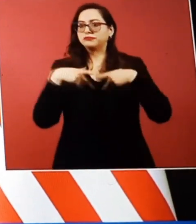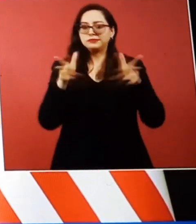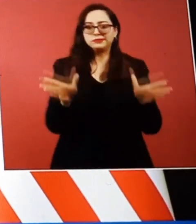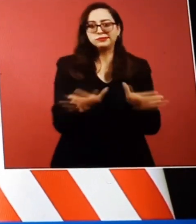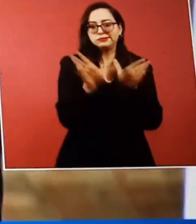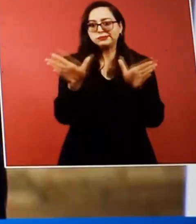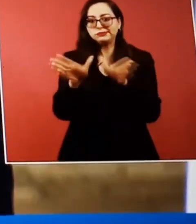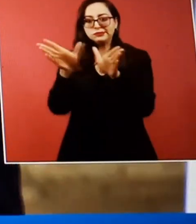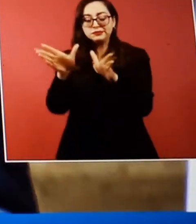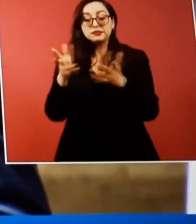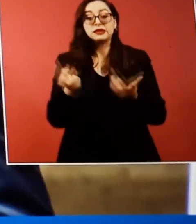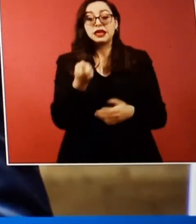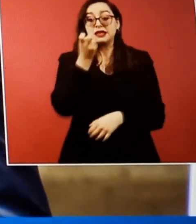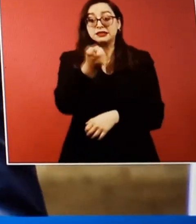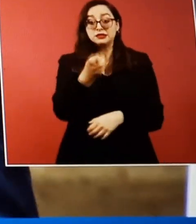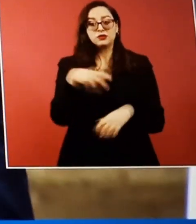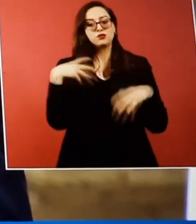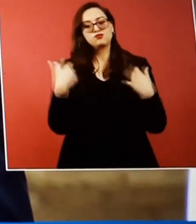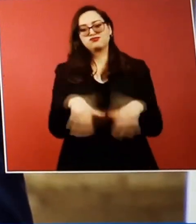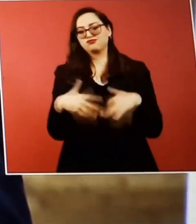workers and for business.